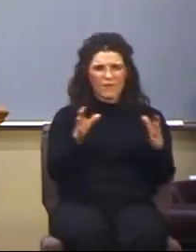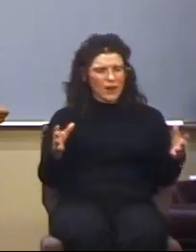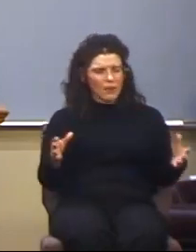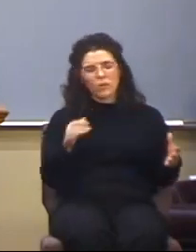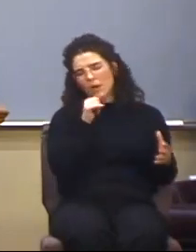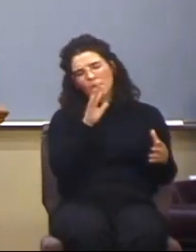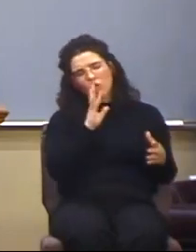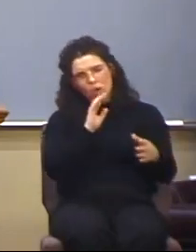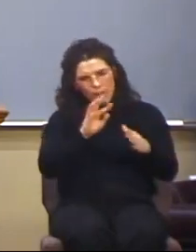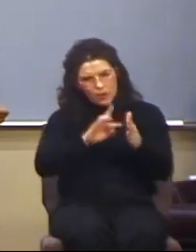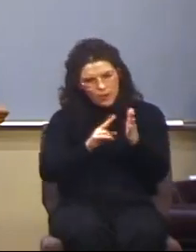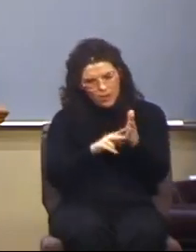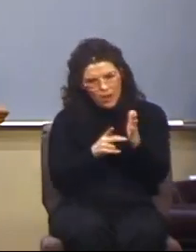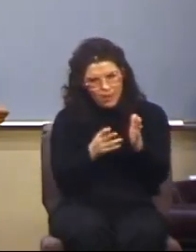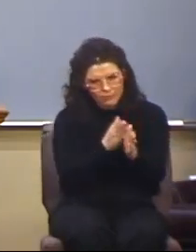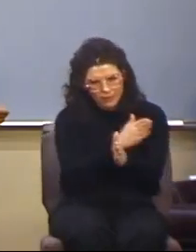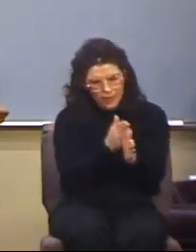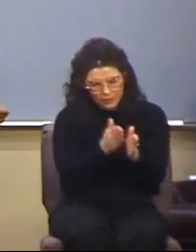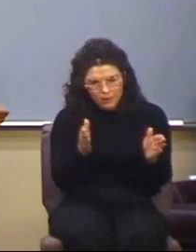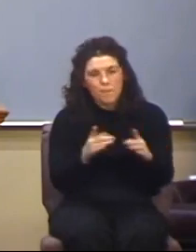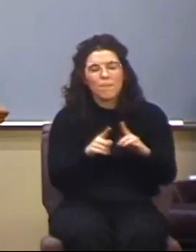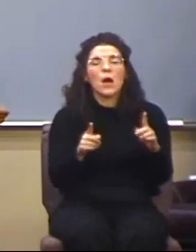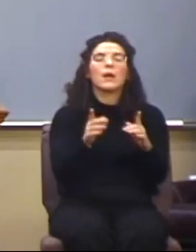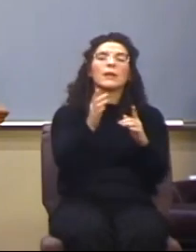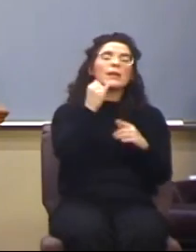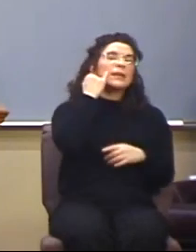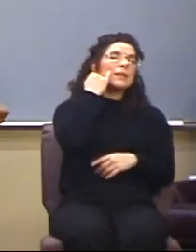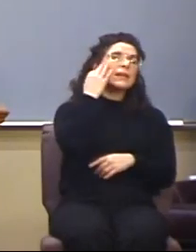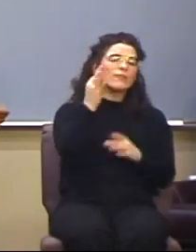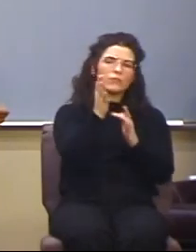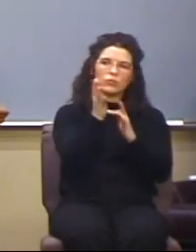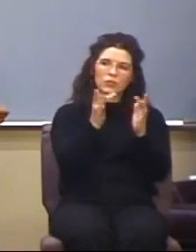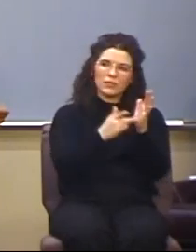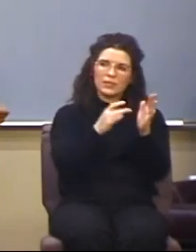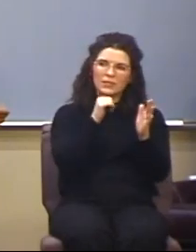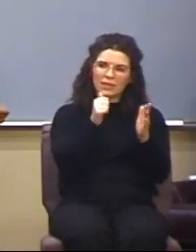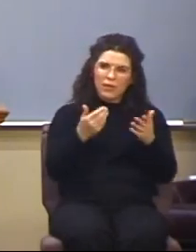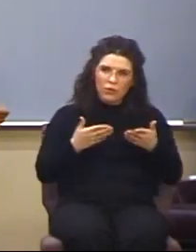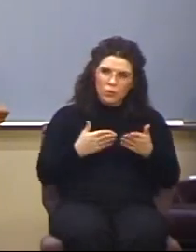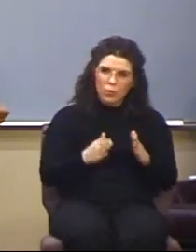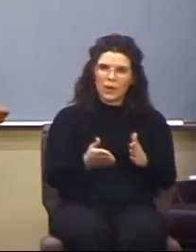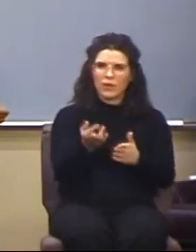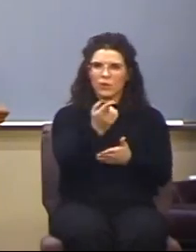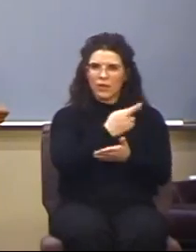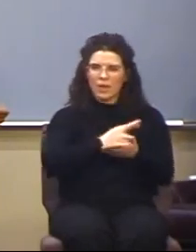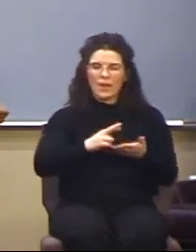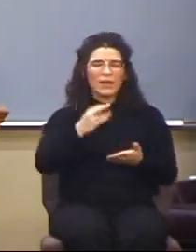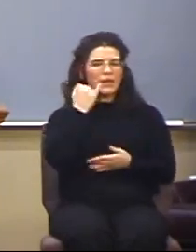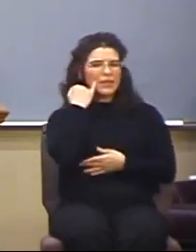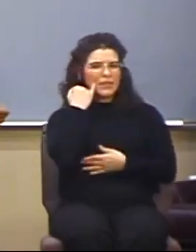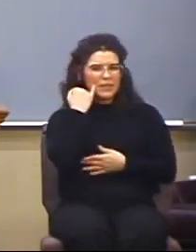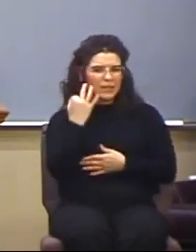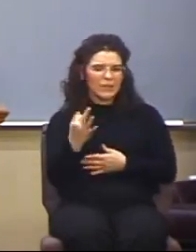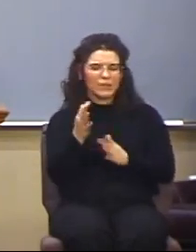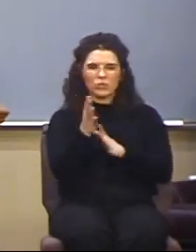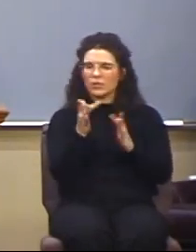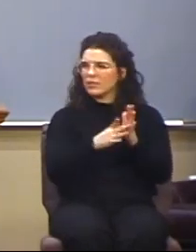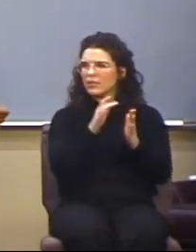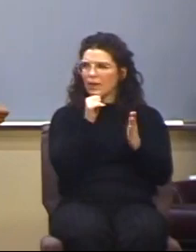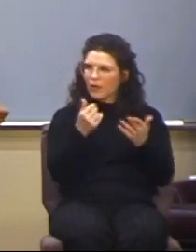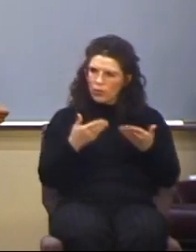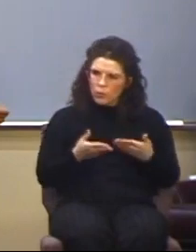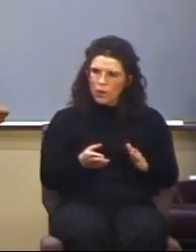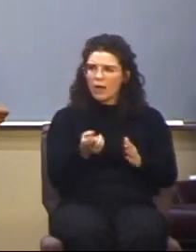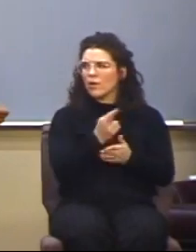Jesus isn't the means for righteousness, so on and so forth, if he's not the means of righteousness,